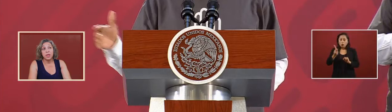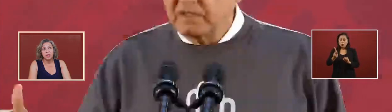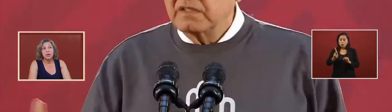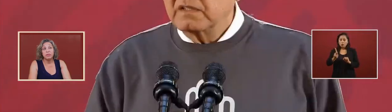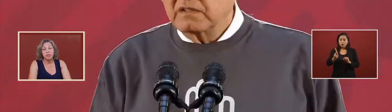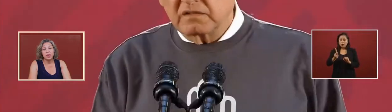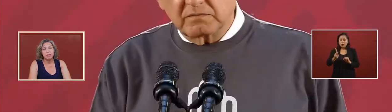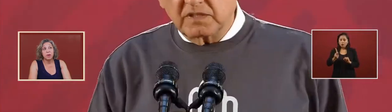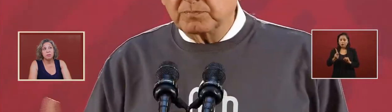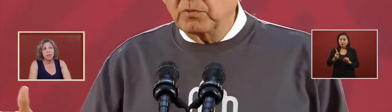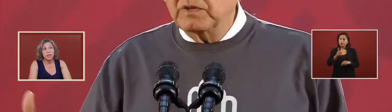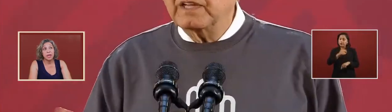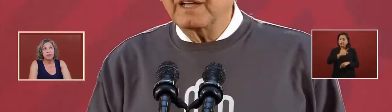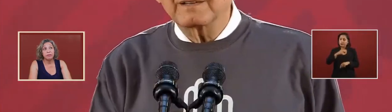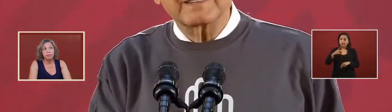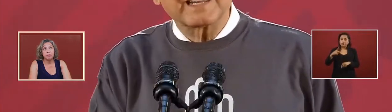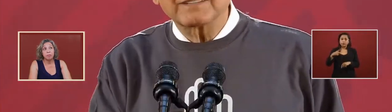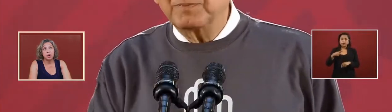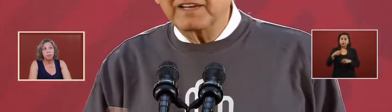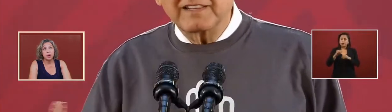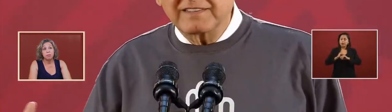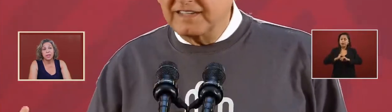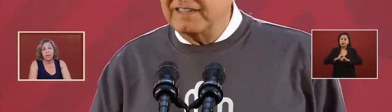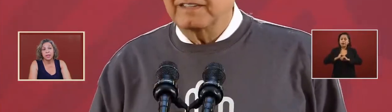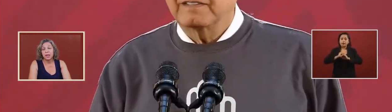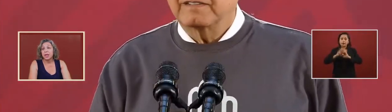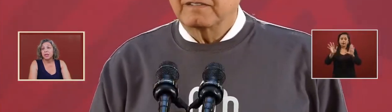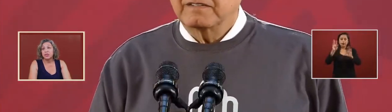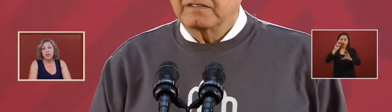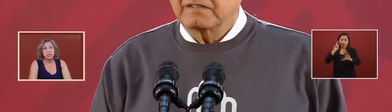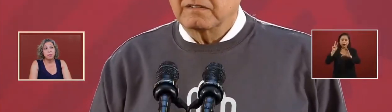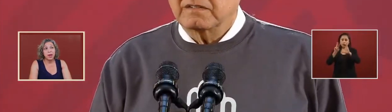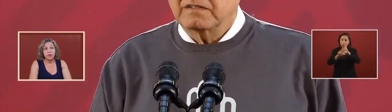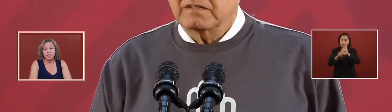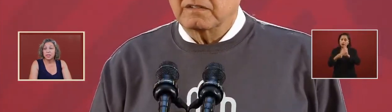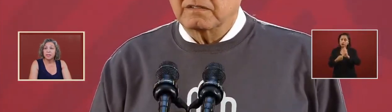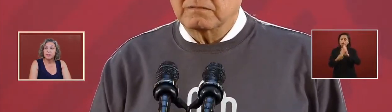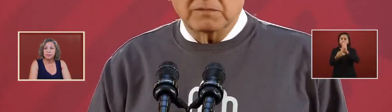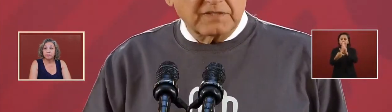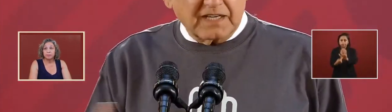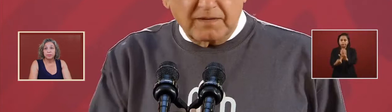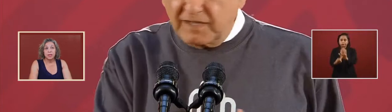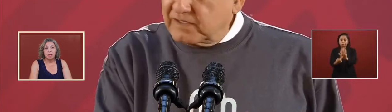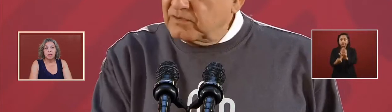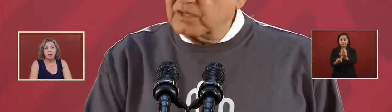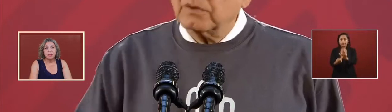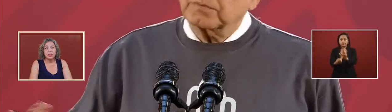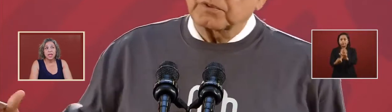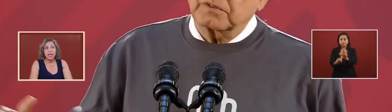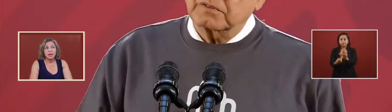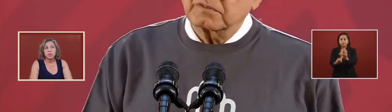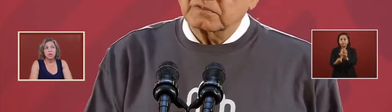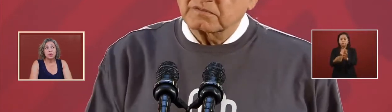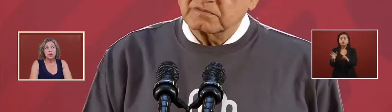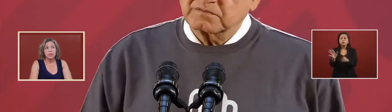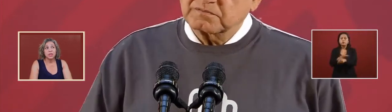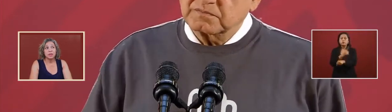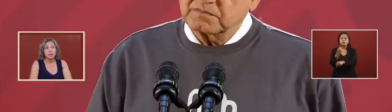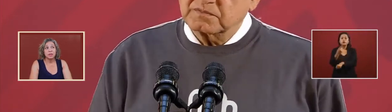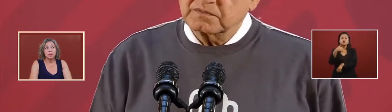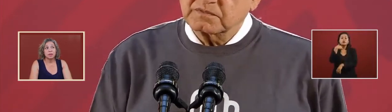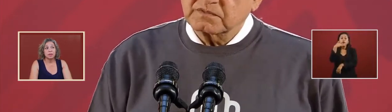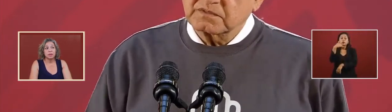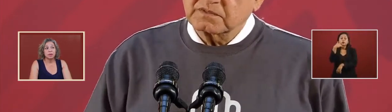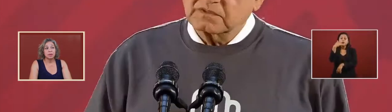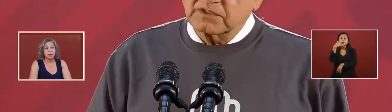we do have to make public life more public transparent let's end with corruption